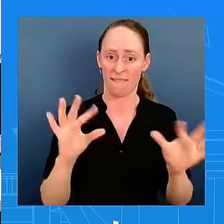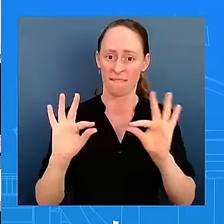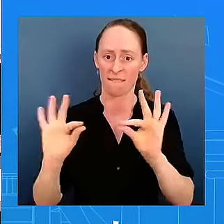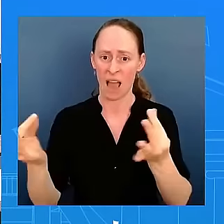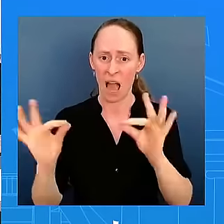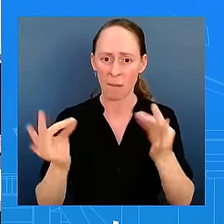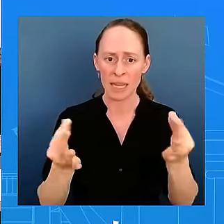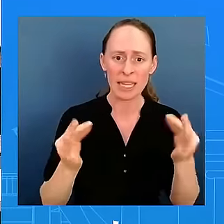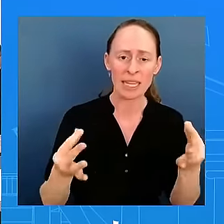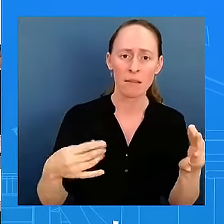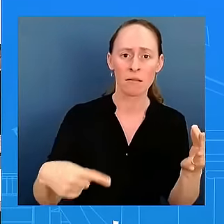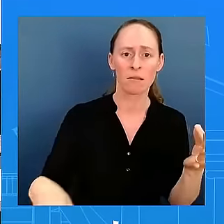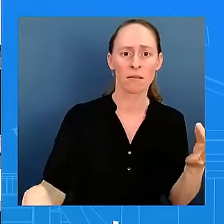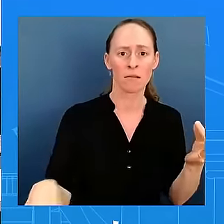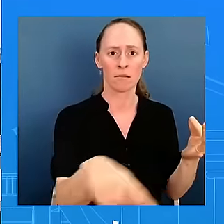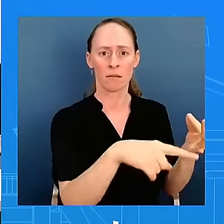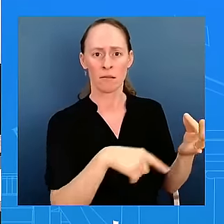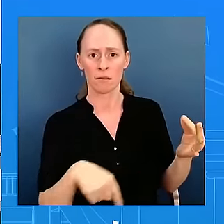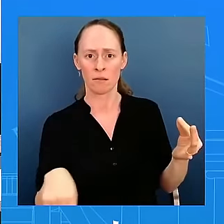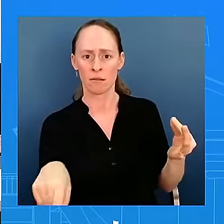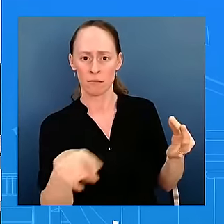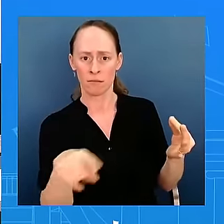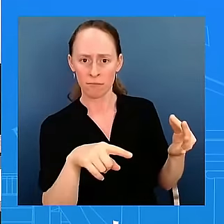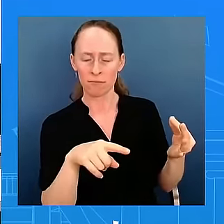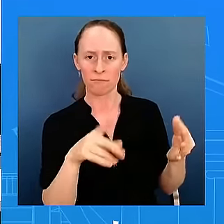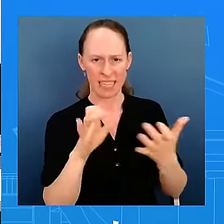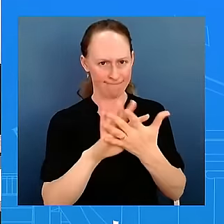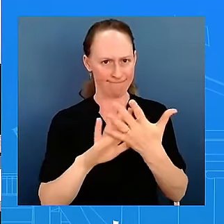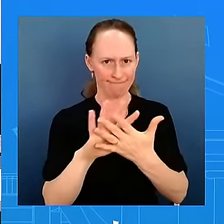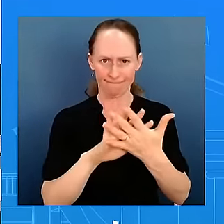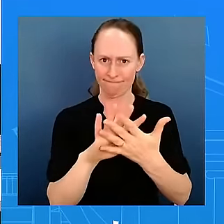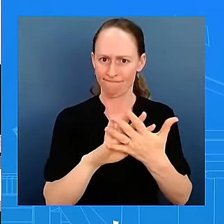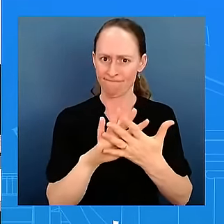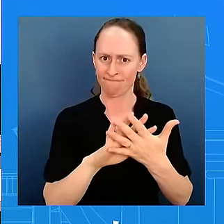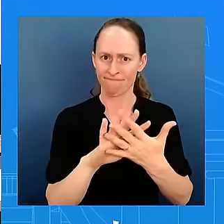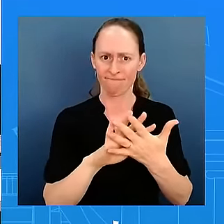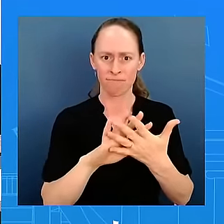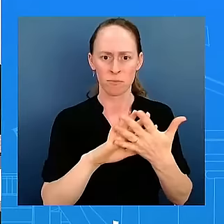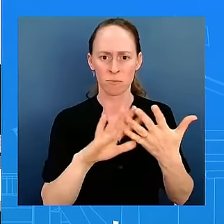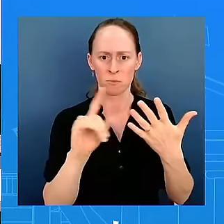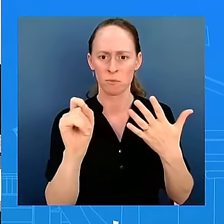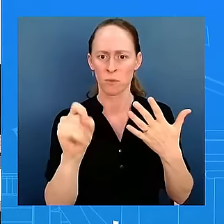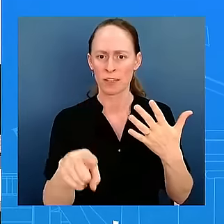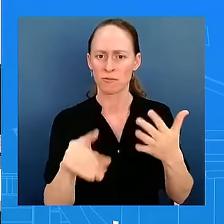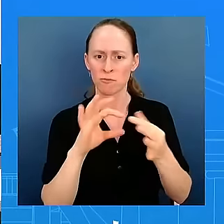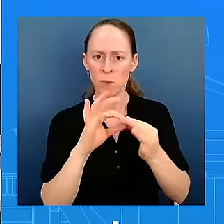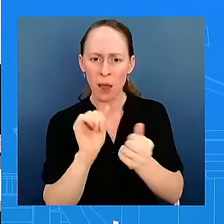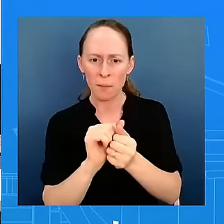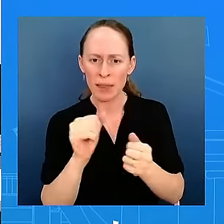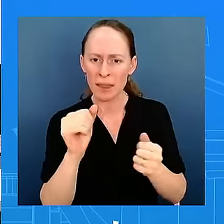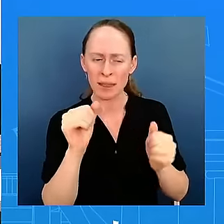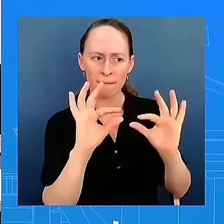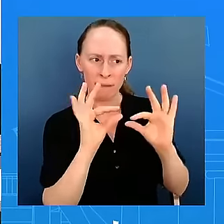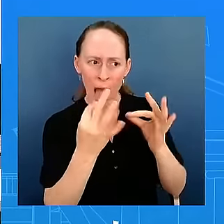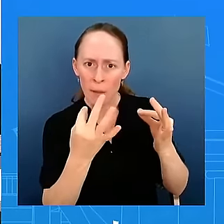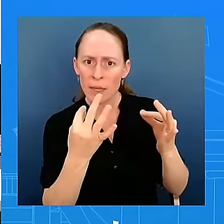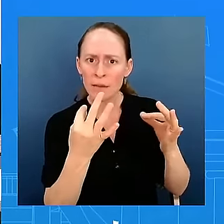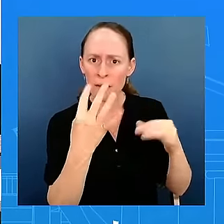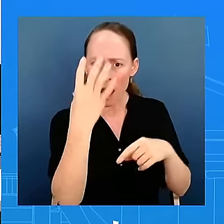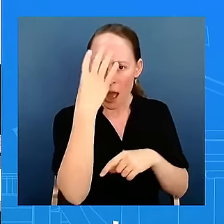in the U.S. federal court demanding $1 billion in